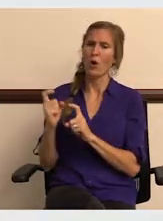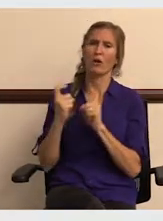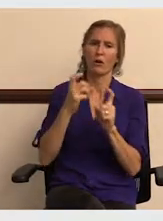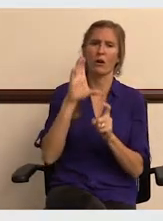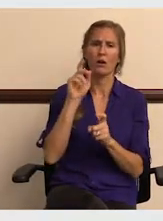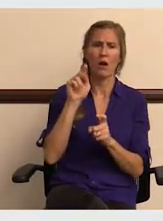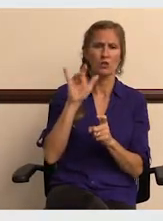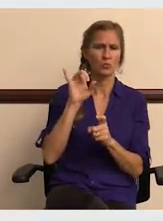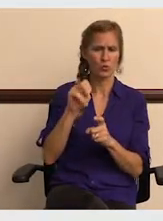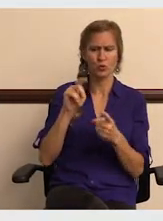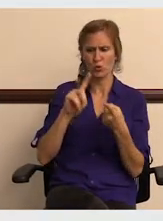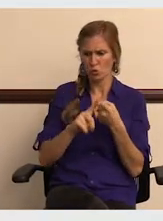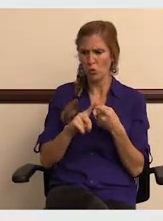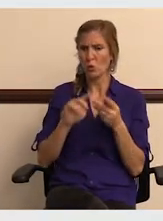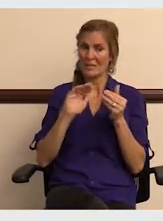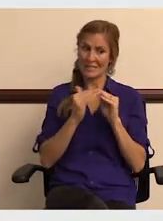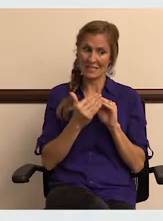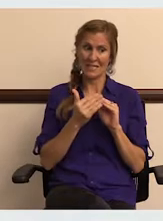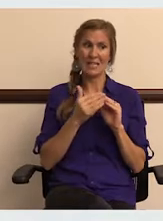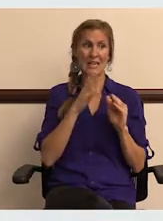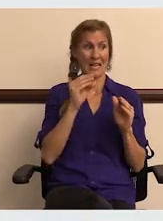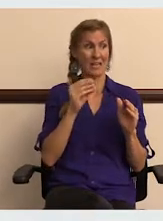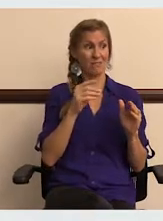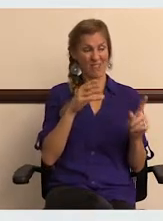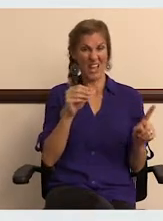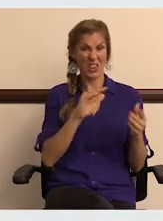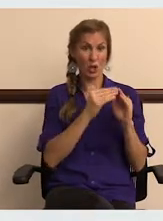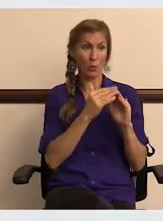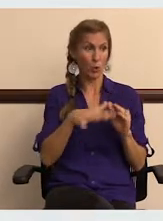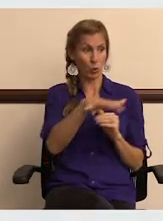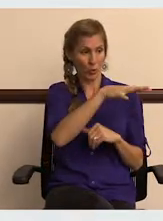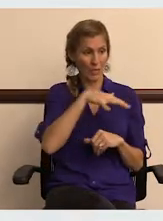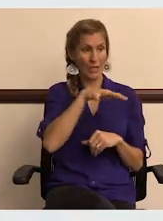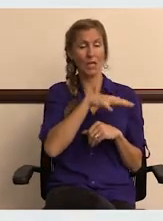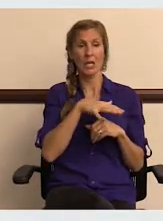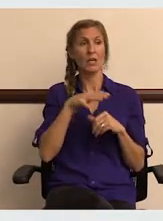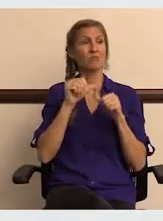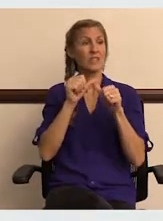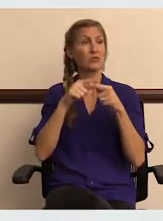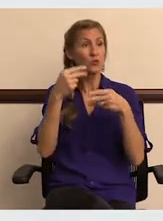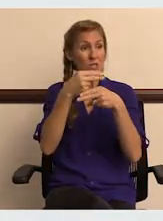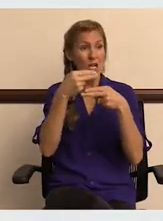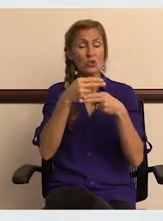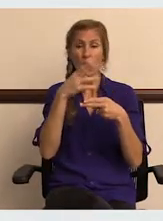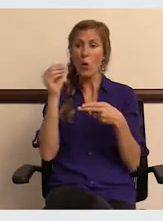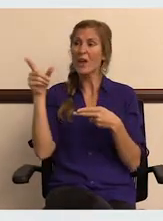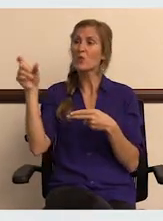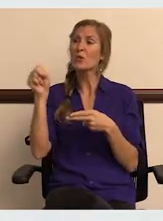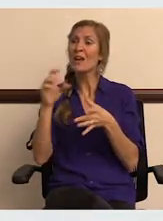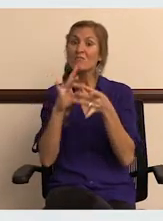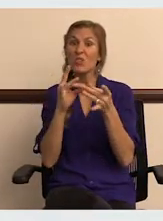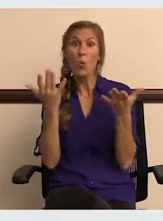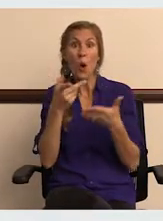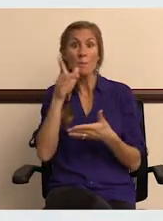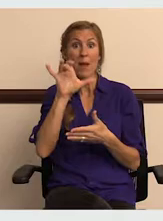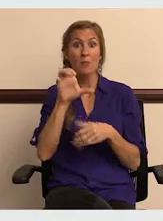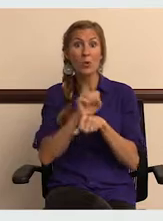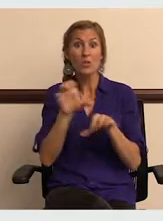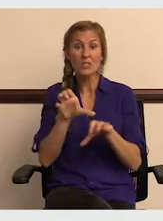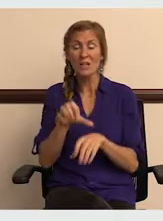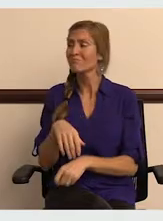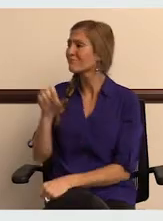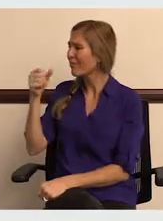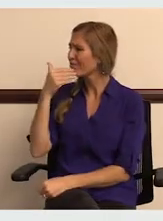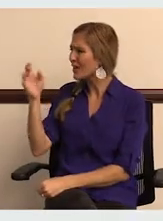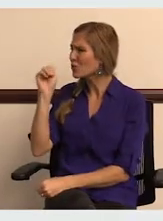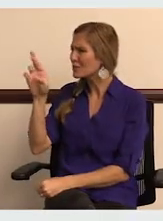want to recognize your contribution to the city, to the community. And if you'll take us through the slideshow and show and tell us what Public Works